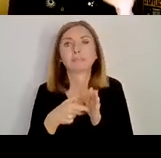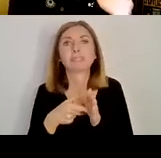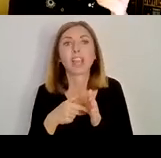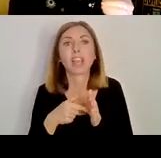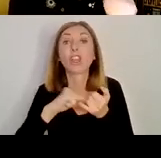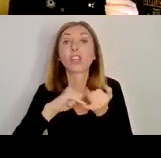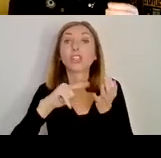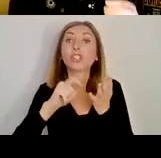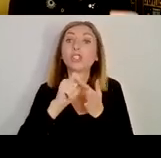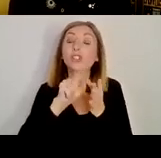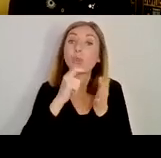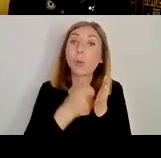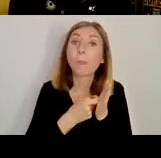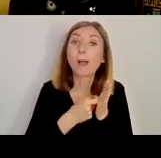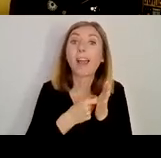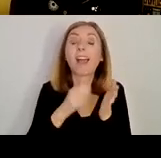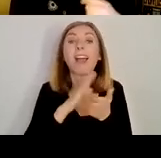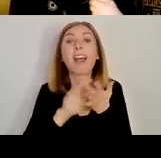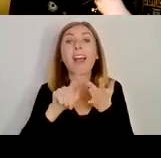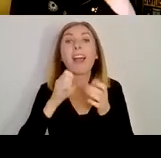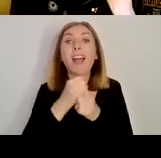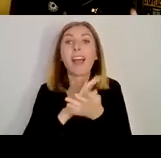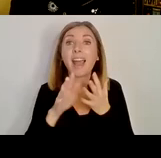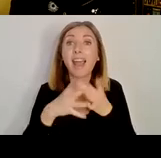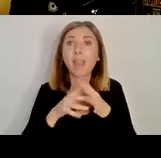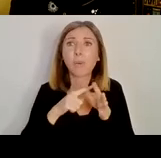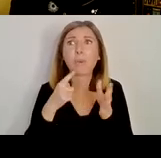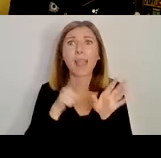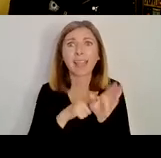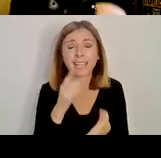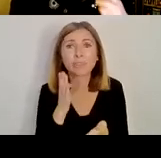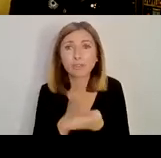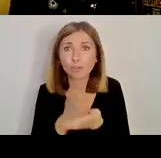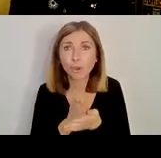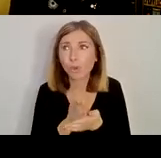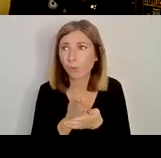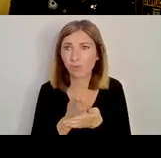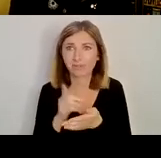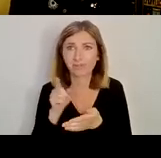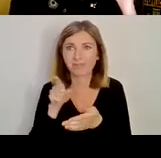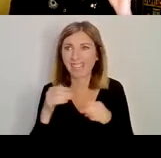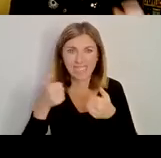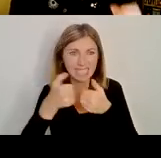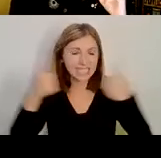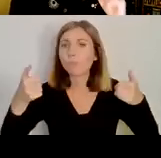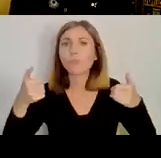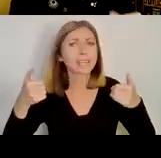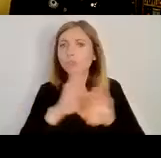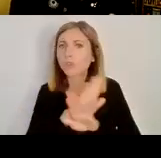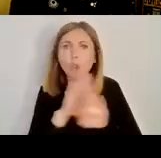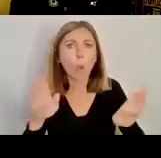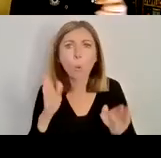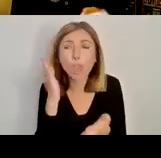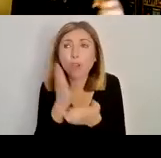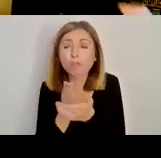And when we look at those coastal sites, we shouldn't think of them as isolated and away from the world. They're really important points of